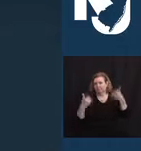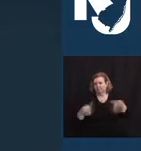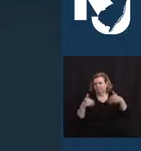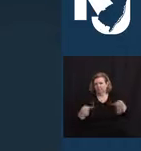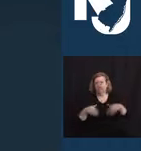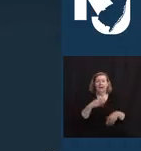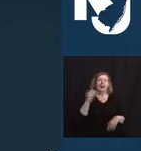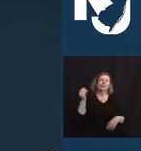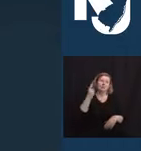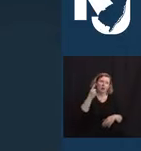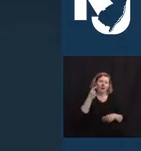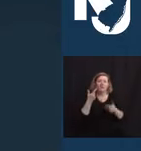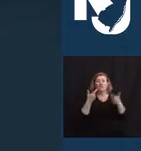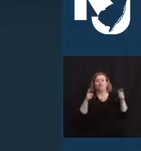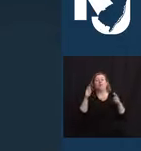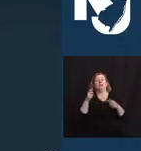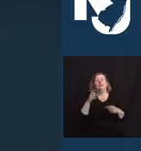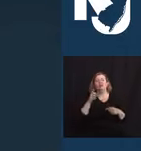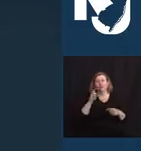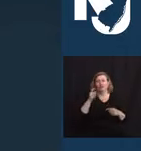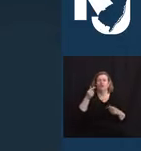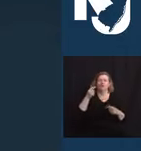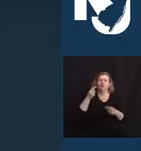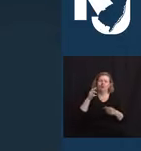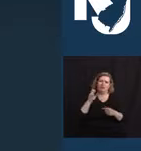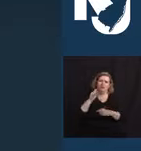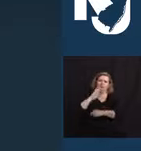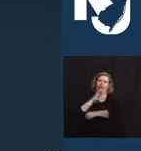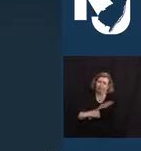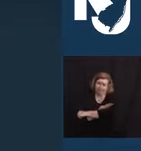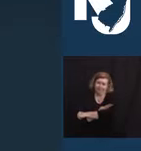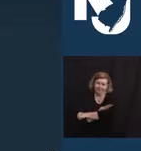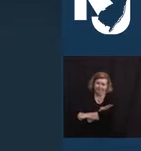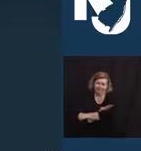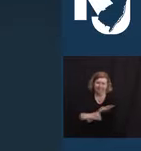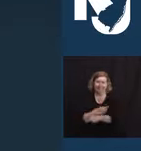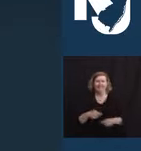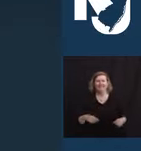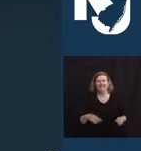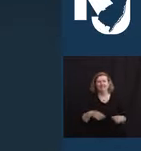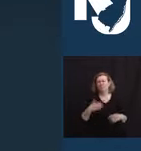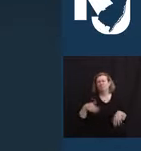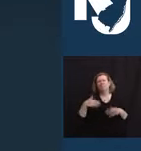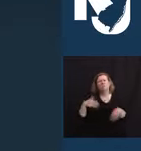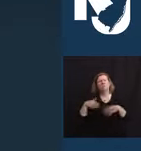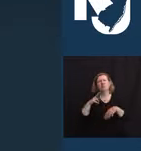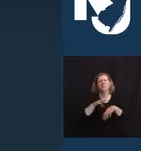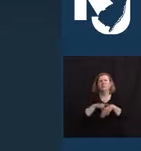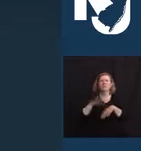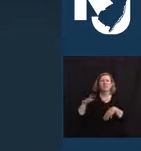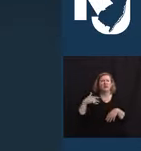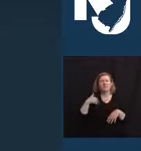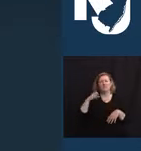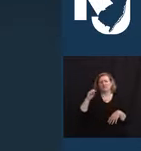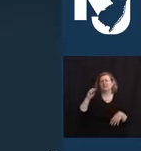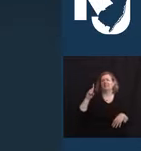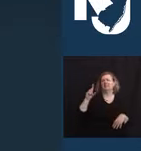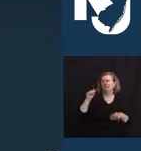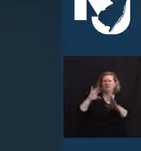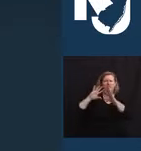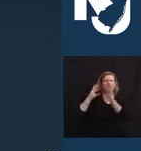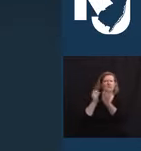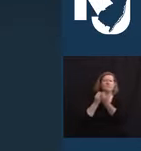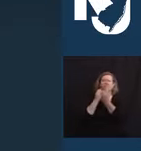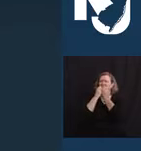Elijah, and a great-granddaughter, Kennedy. And, of course, he leaves behind the members of his SDA family who will remember him